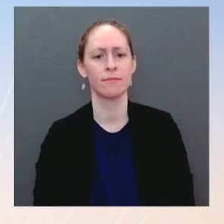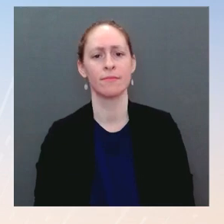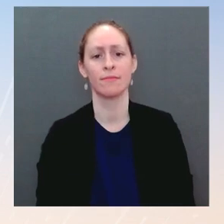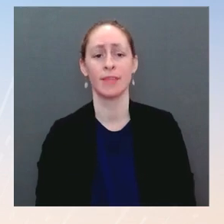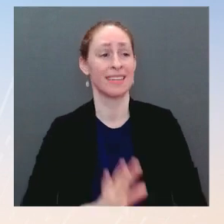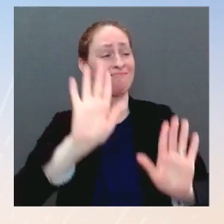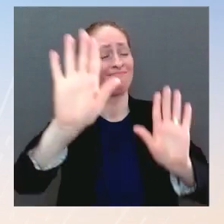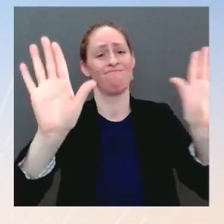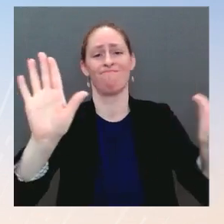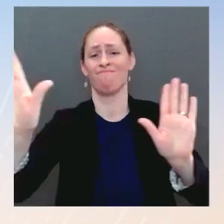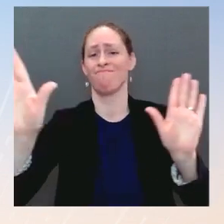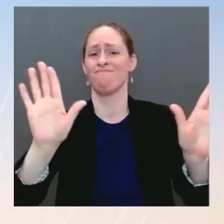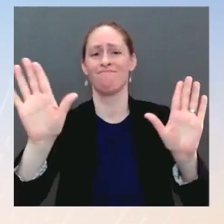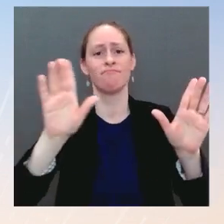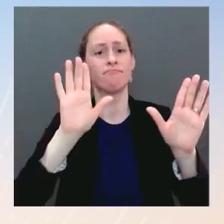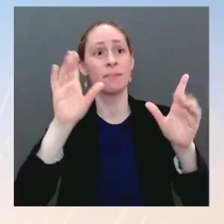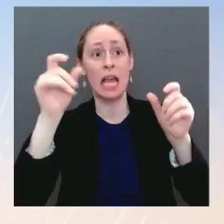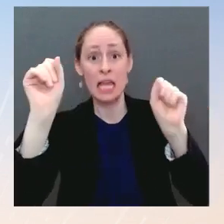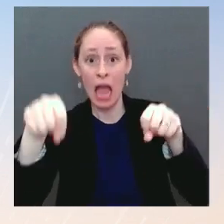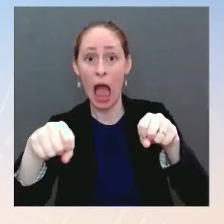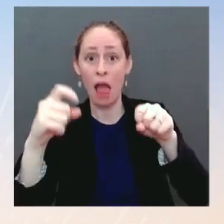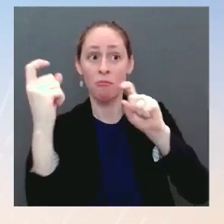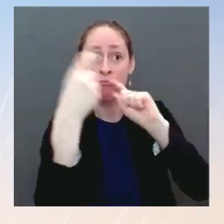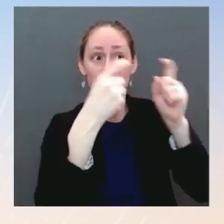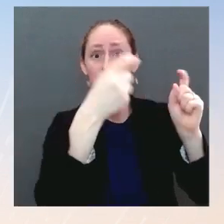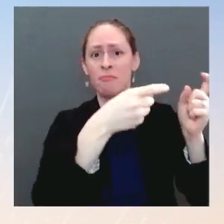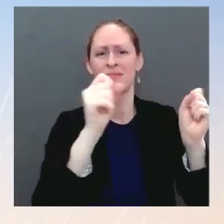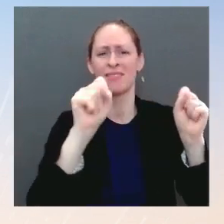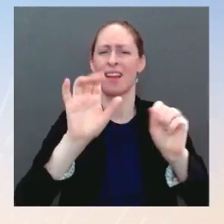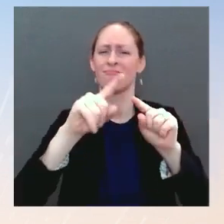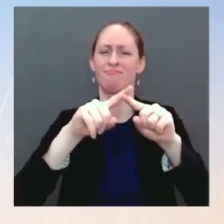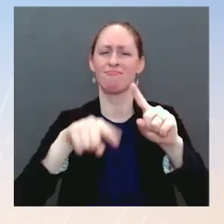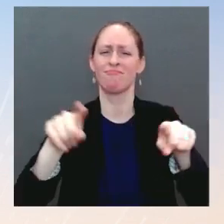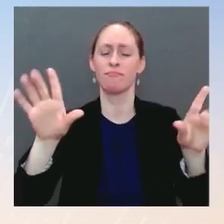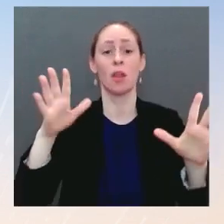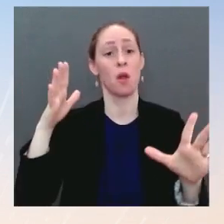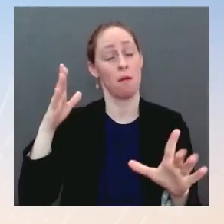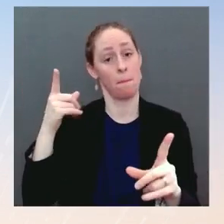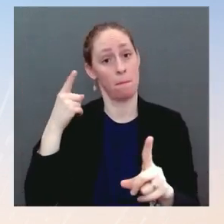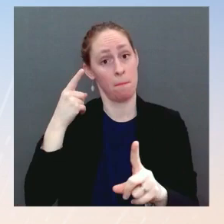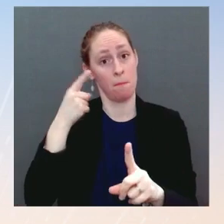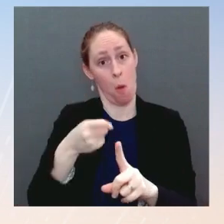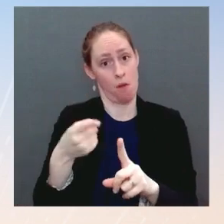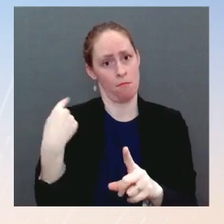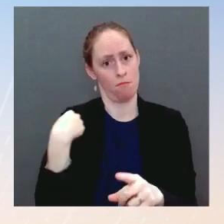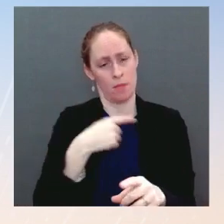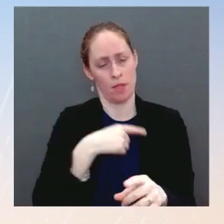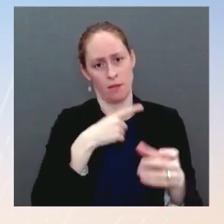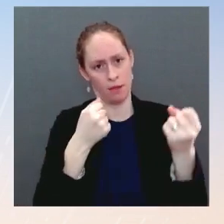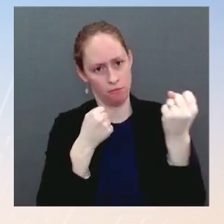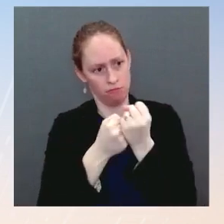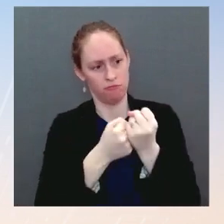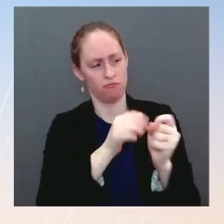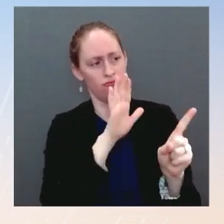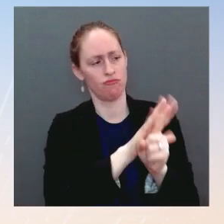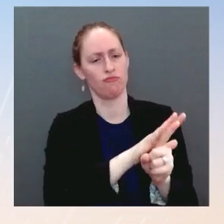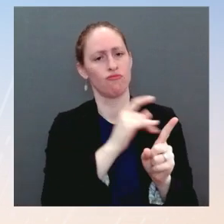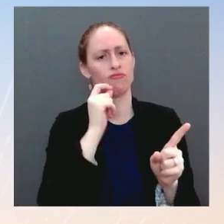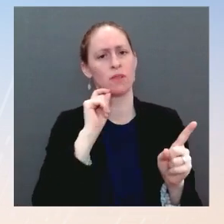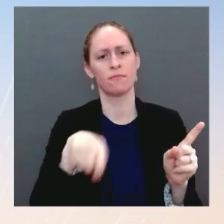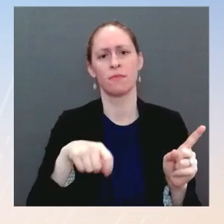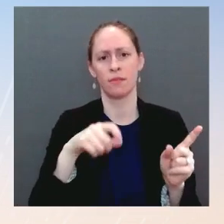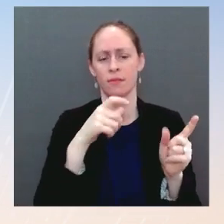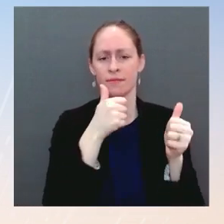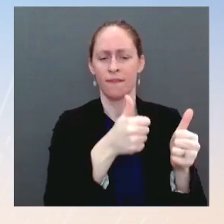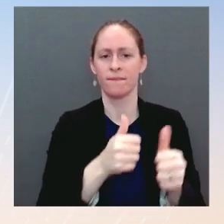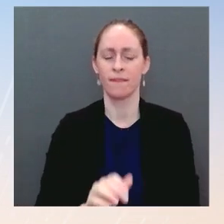totality of how we're all working to help support Ukraine. Go ahead. Two quick questions on the courts. First of all, the President is talking about a rigorous